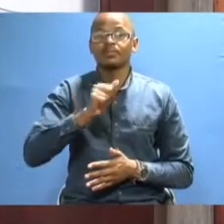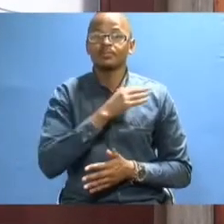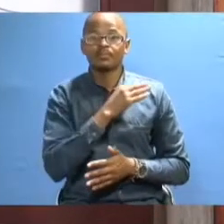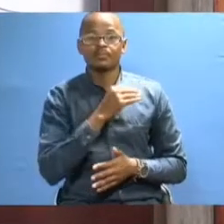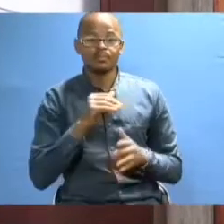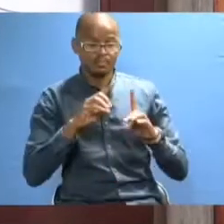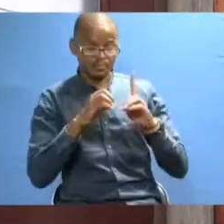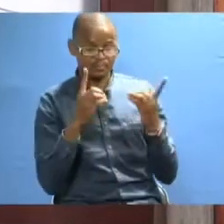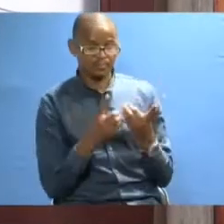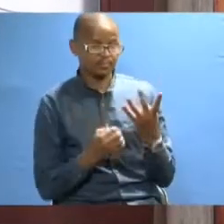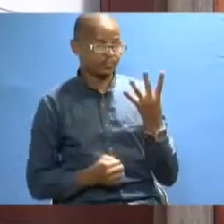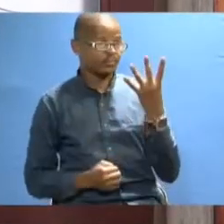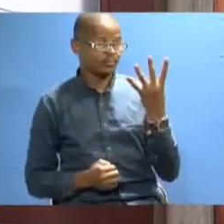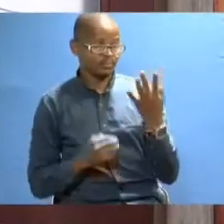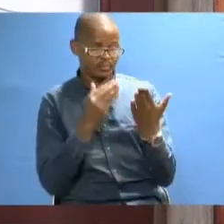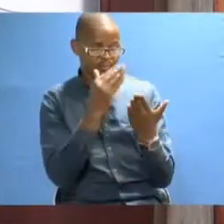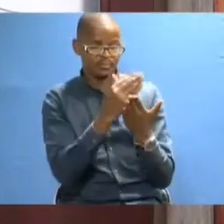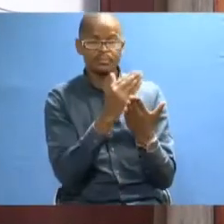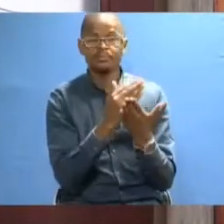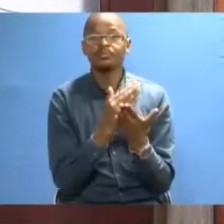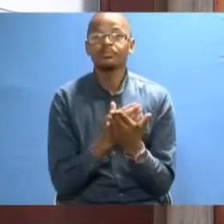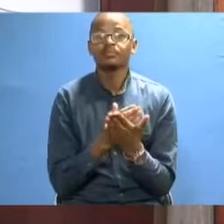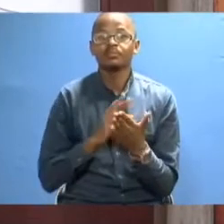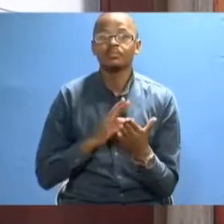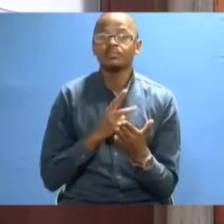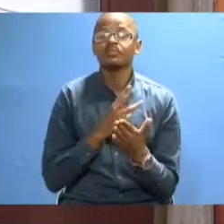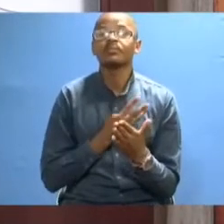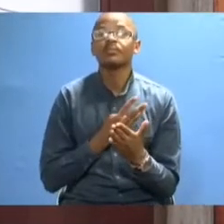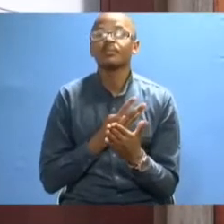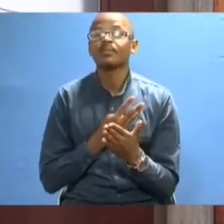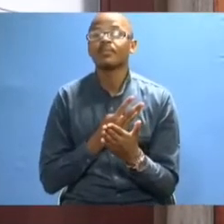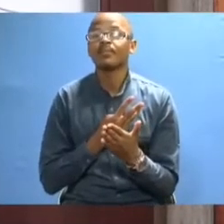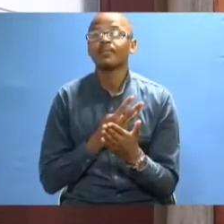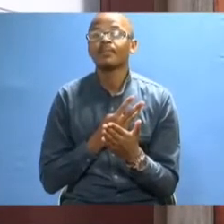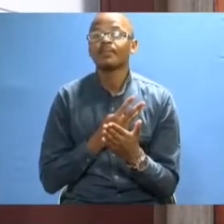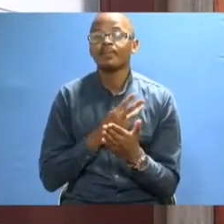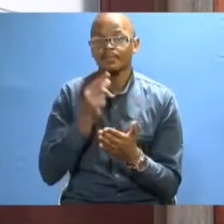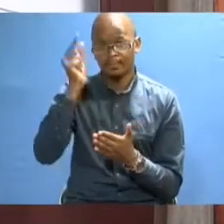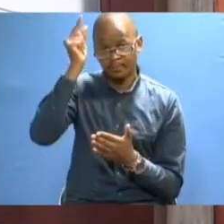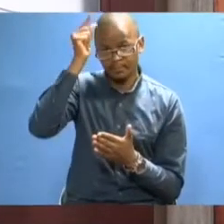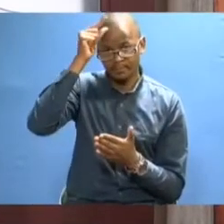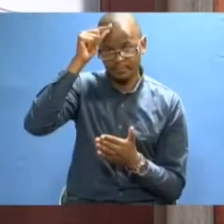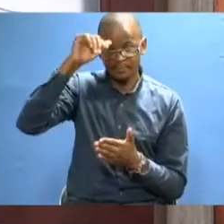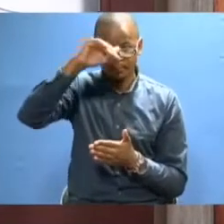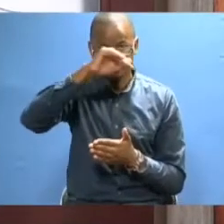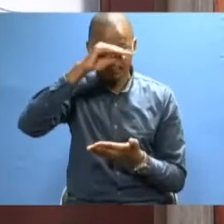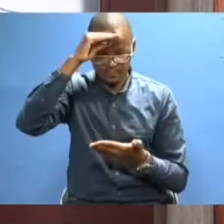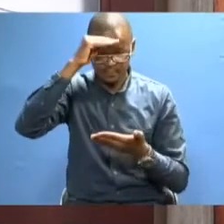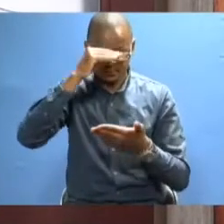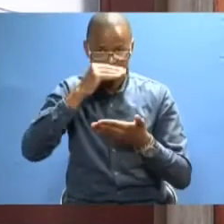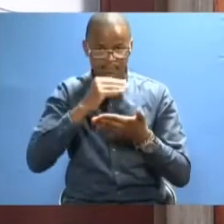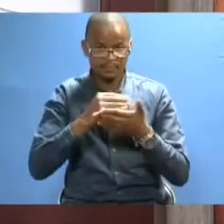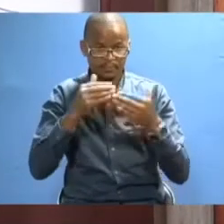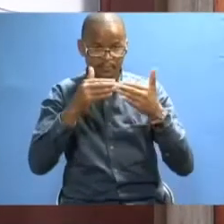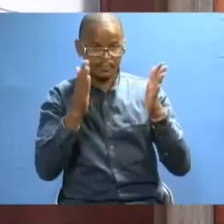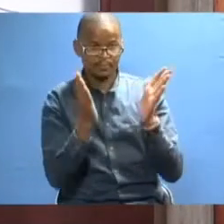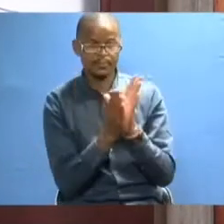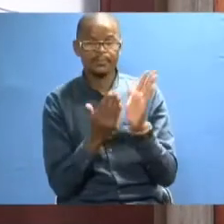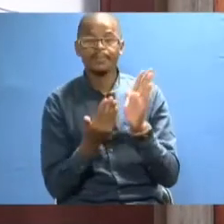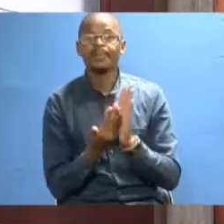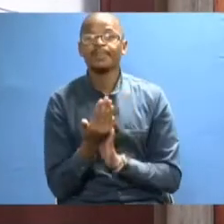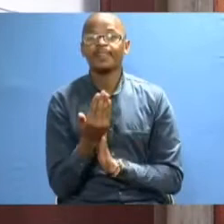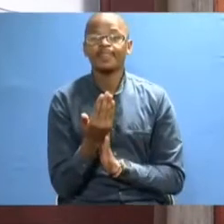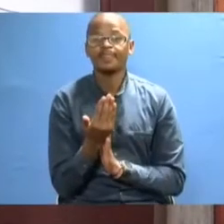The Department has four programs. We have a Bachelor of Environmental Studies and Community